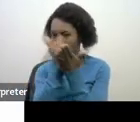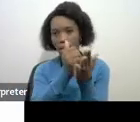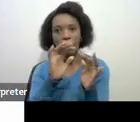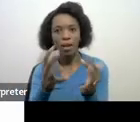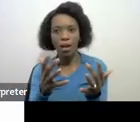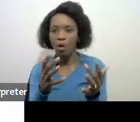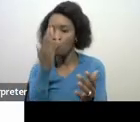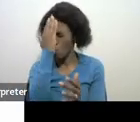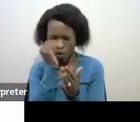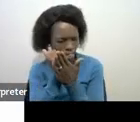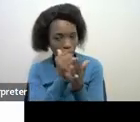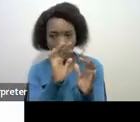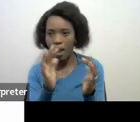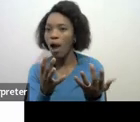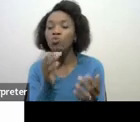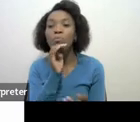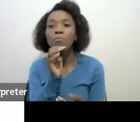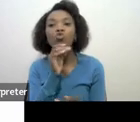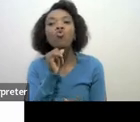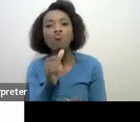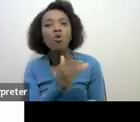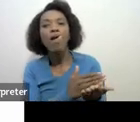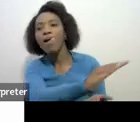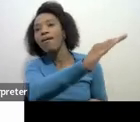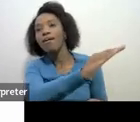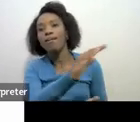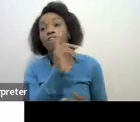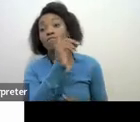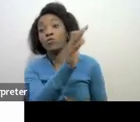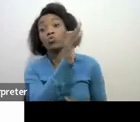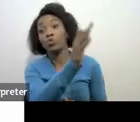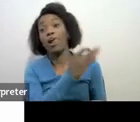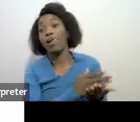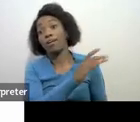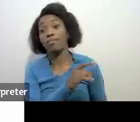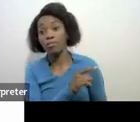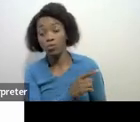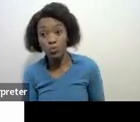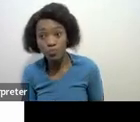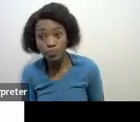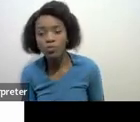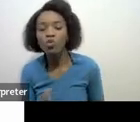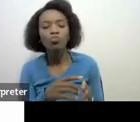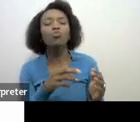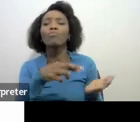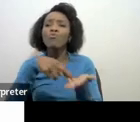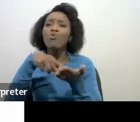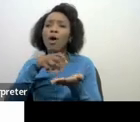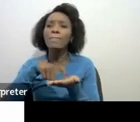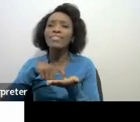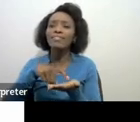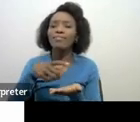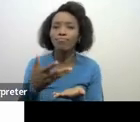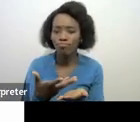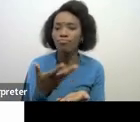in a way that is not going to disqualify you in the future so these are the requirements and you will find them under section 227 of